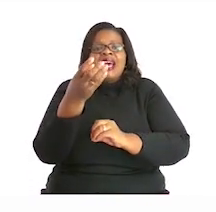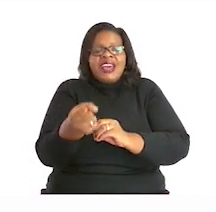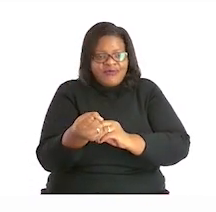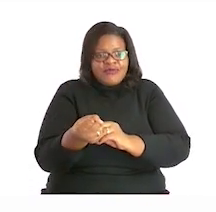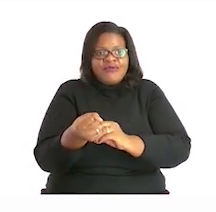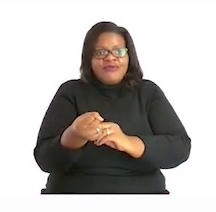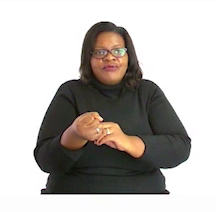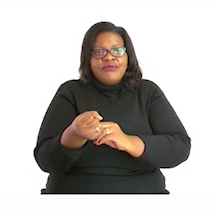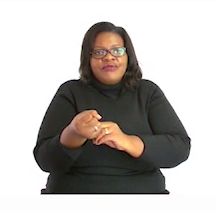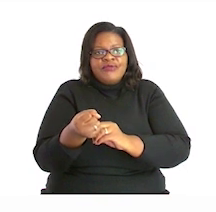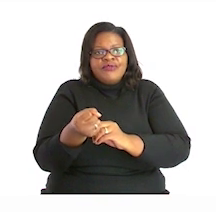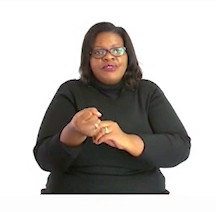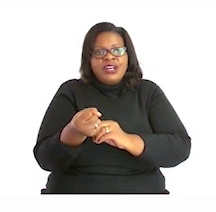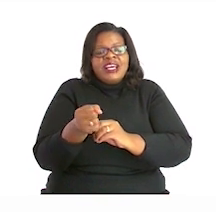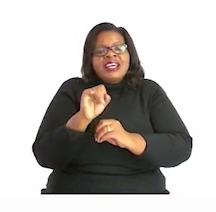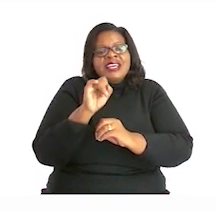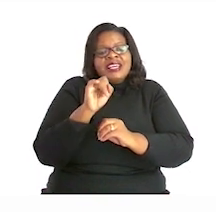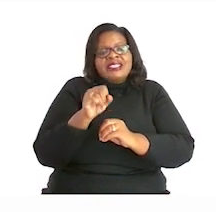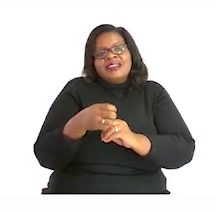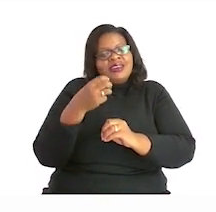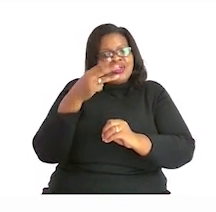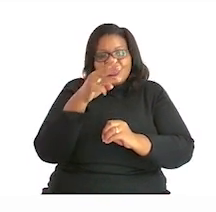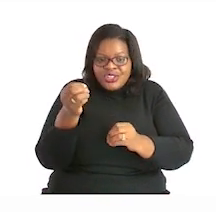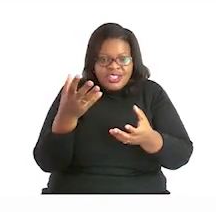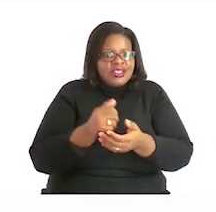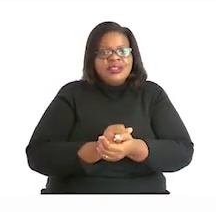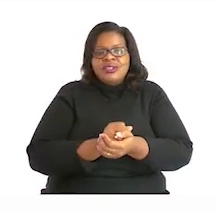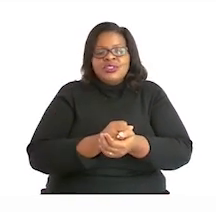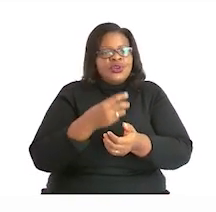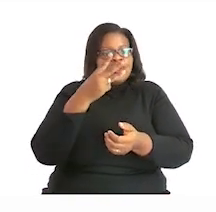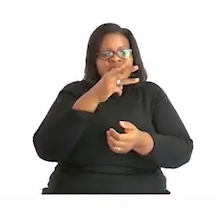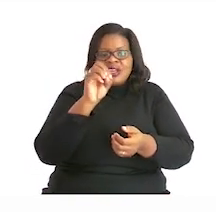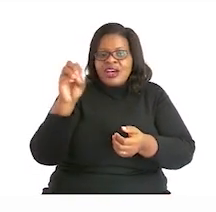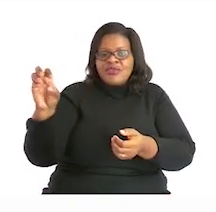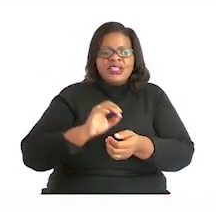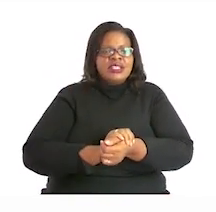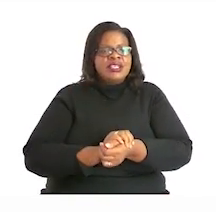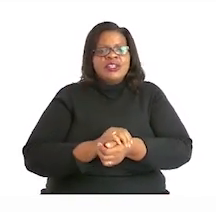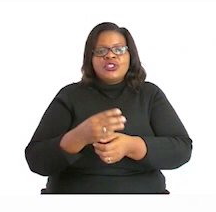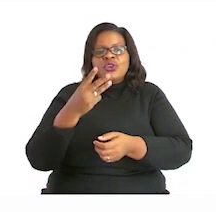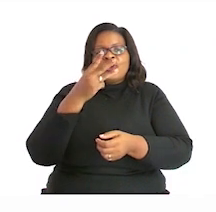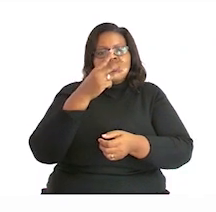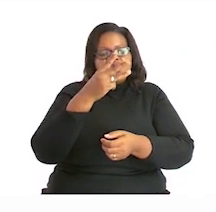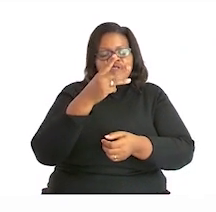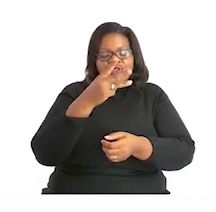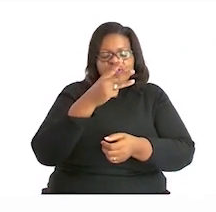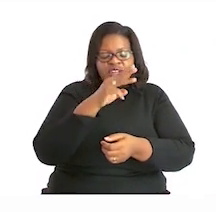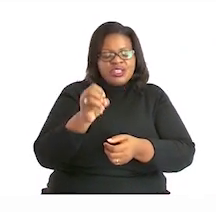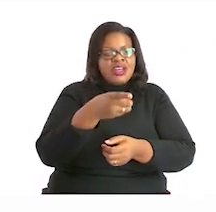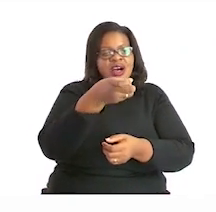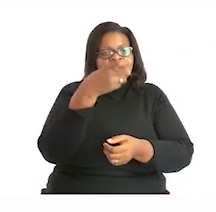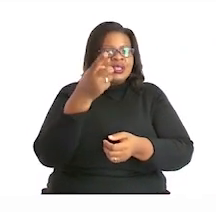digit worth 30, 300, 3,000, 30,000? So, you will hear